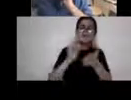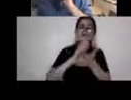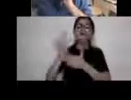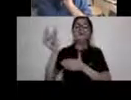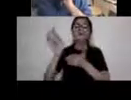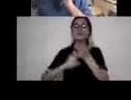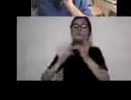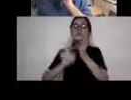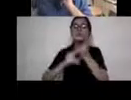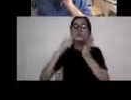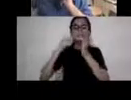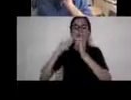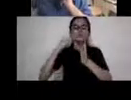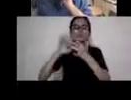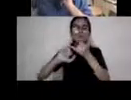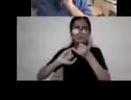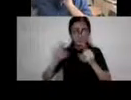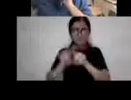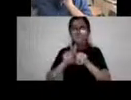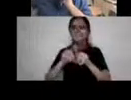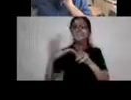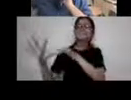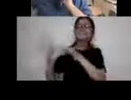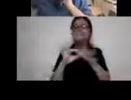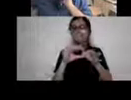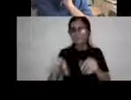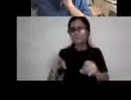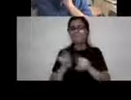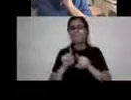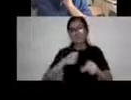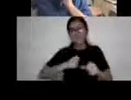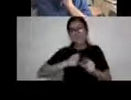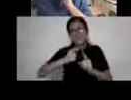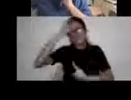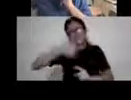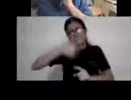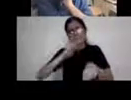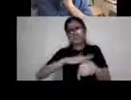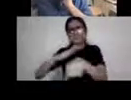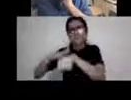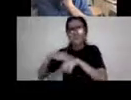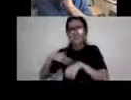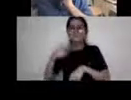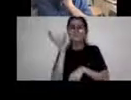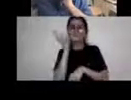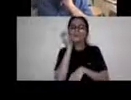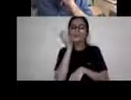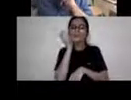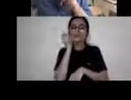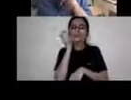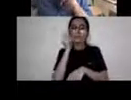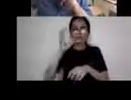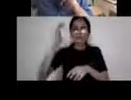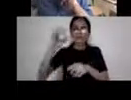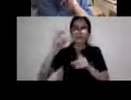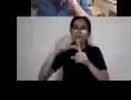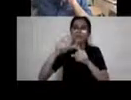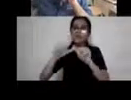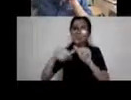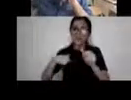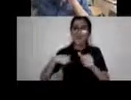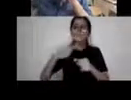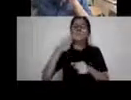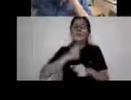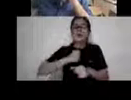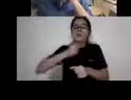And, um, I, uh, had the personal experience of, I'm a CODA, a child of deaf adults, and my parents were